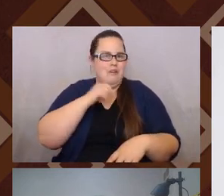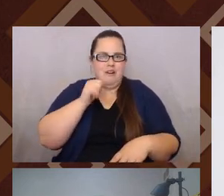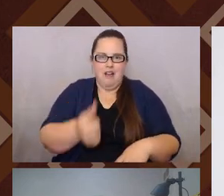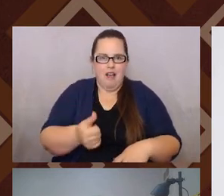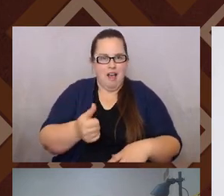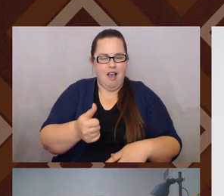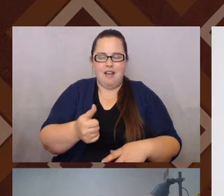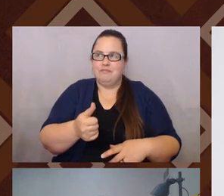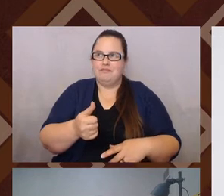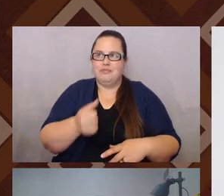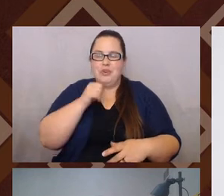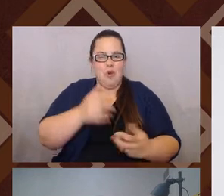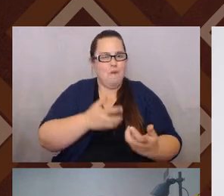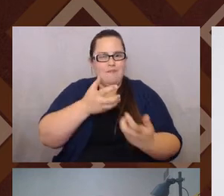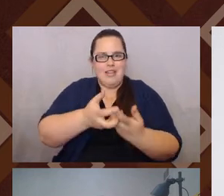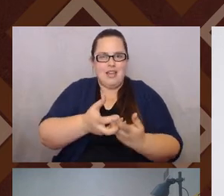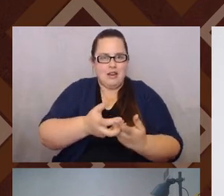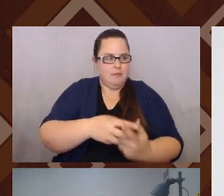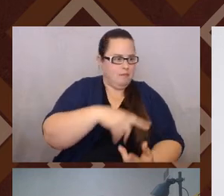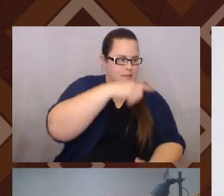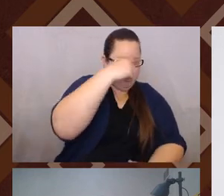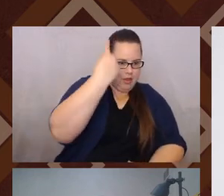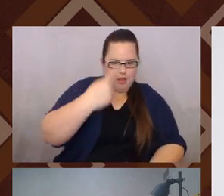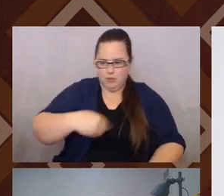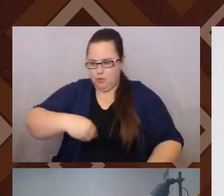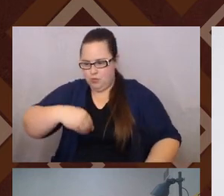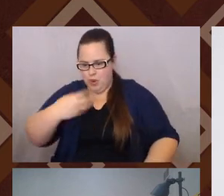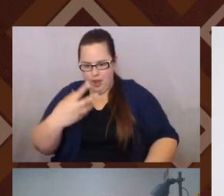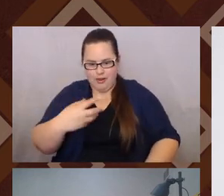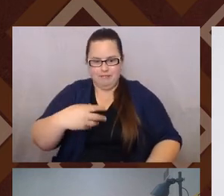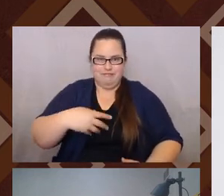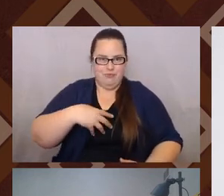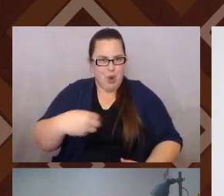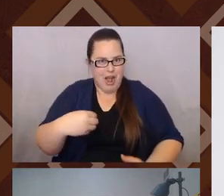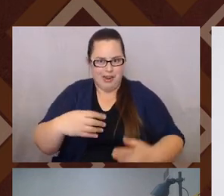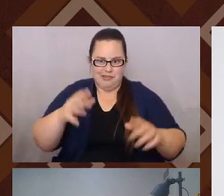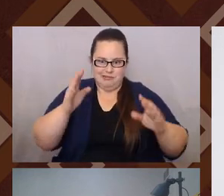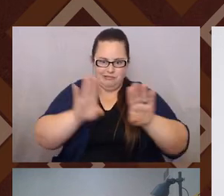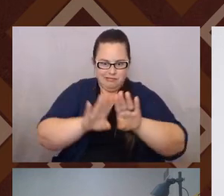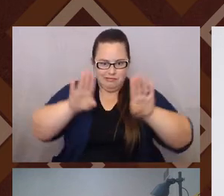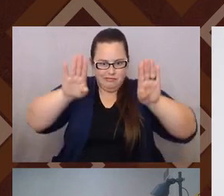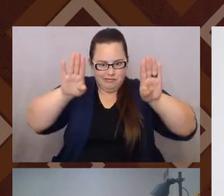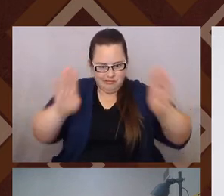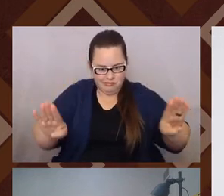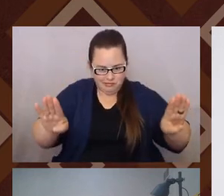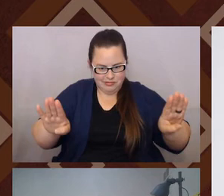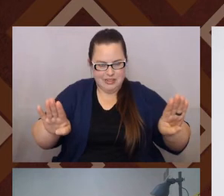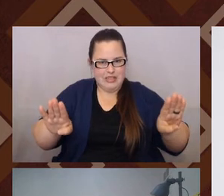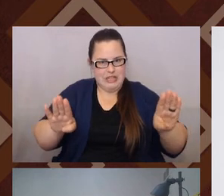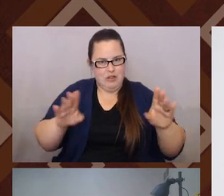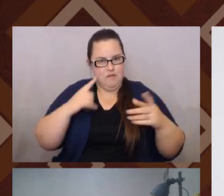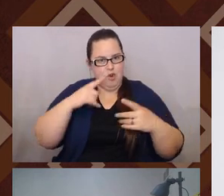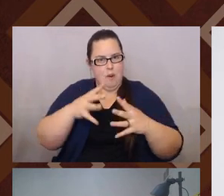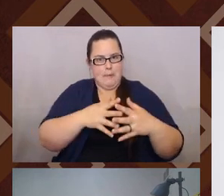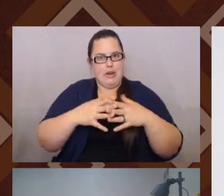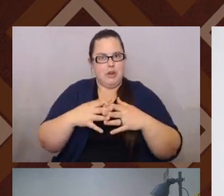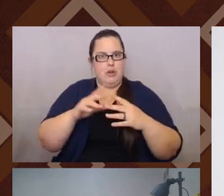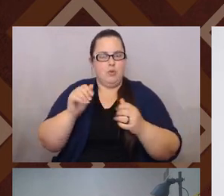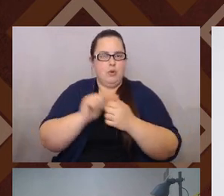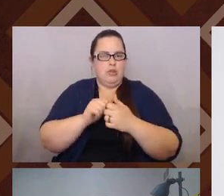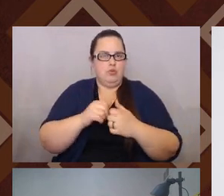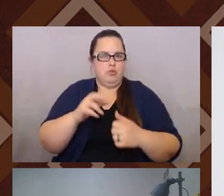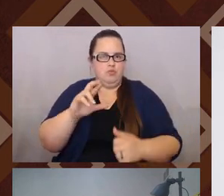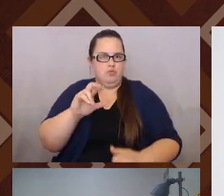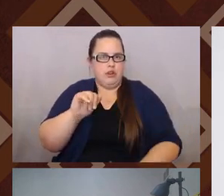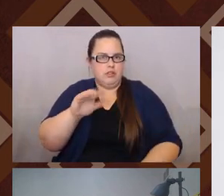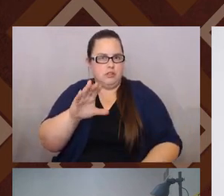don't fit this black, white binary that was America as far as race conversations with. We can, we're not